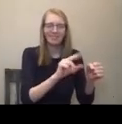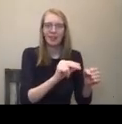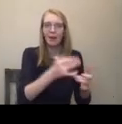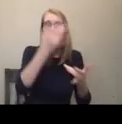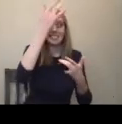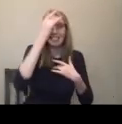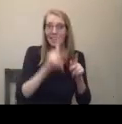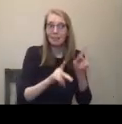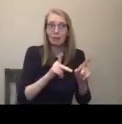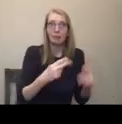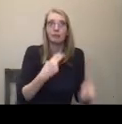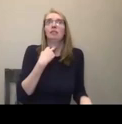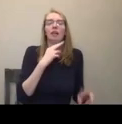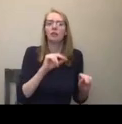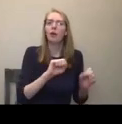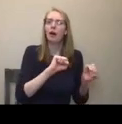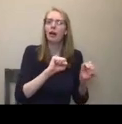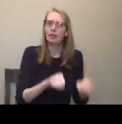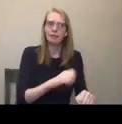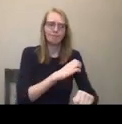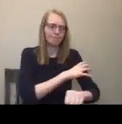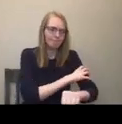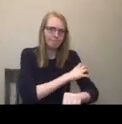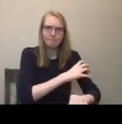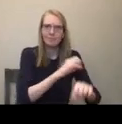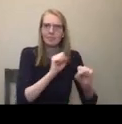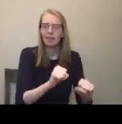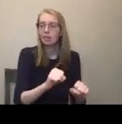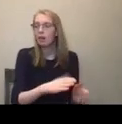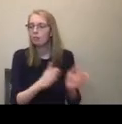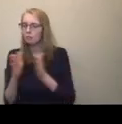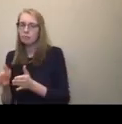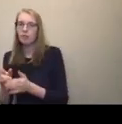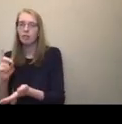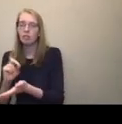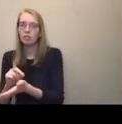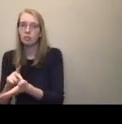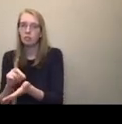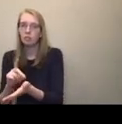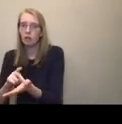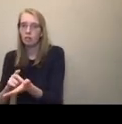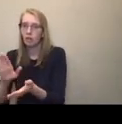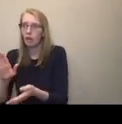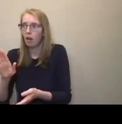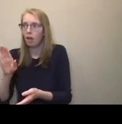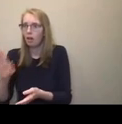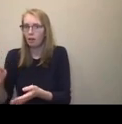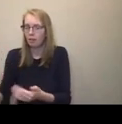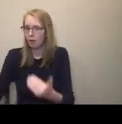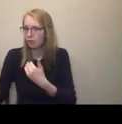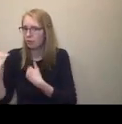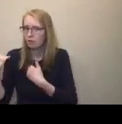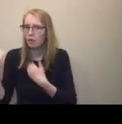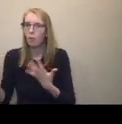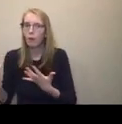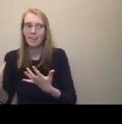have the ability to become empowered. On the doctor's side, the doctors have this obligation to fulfill their obligations to meet the patient where